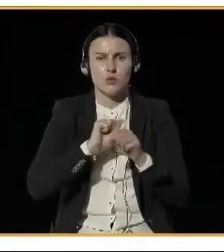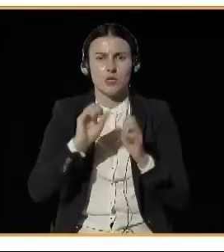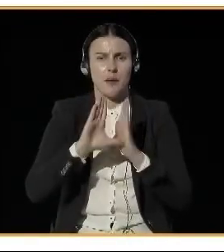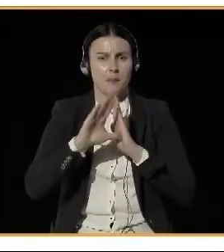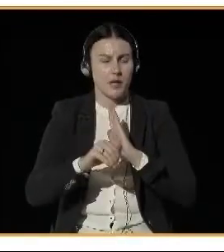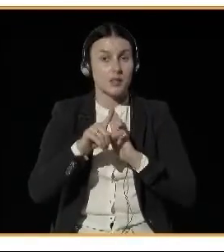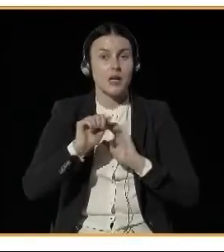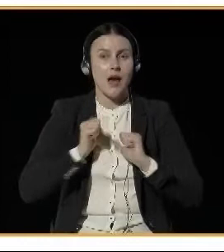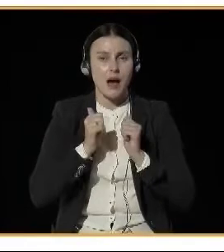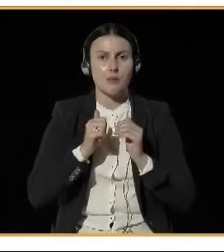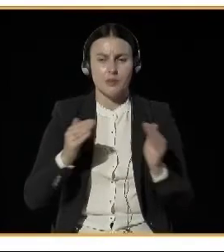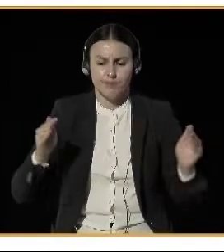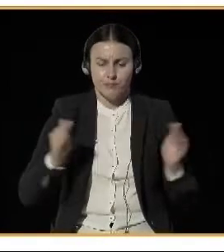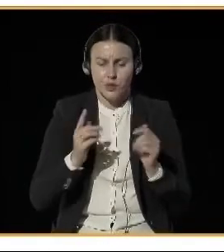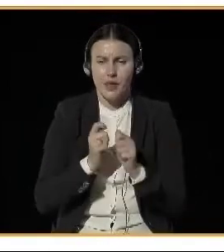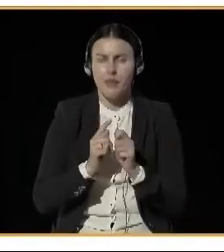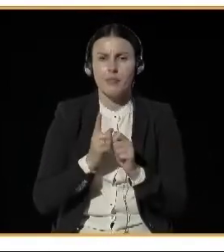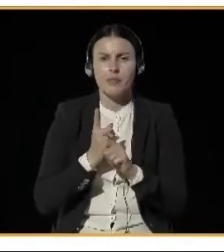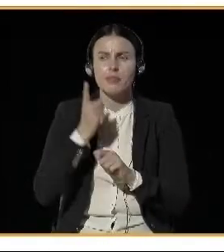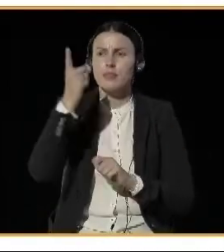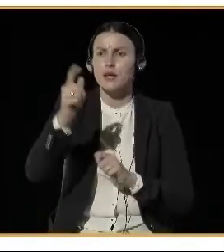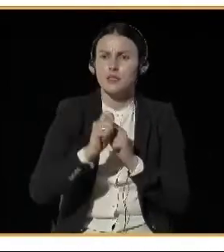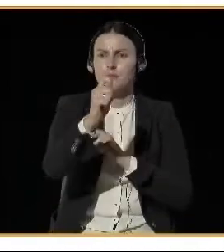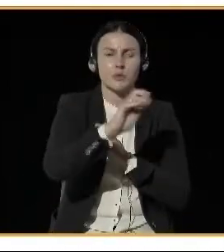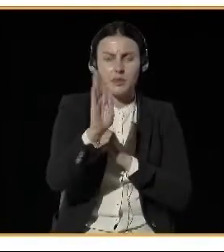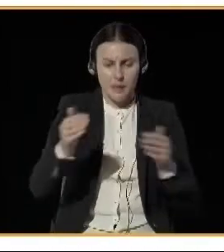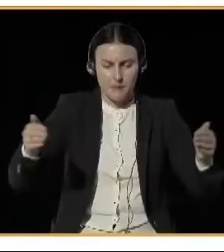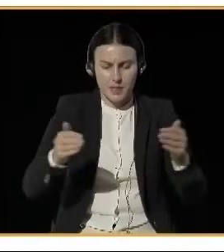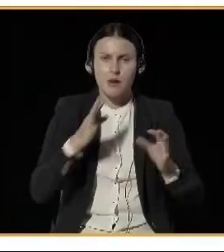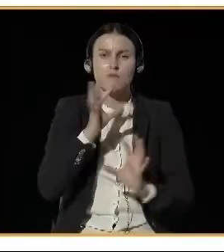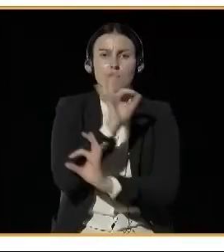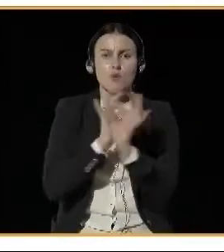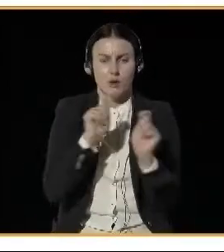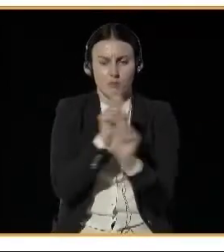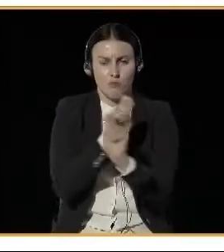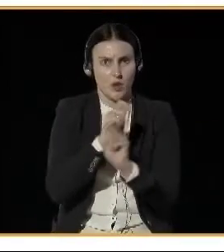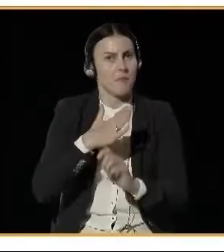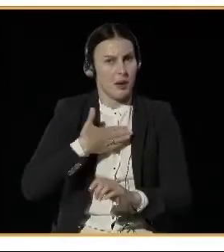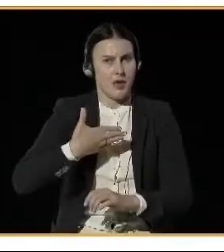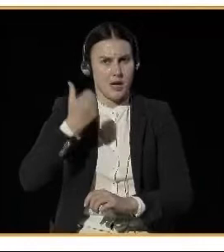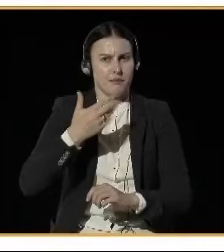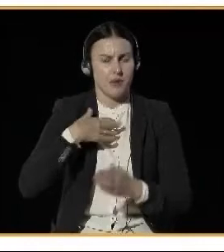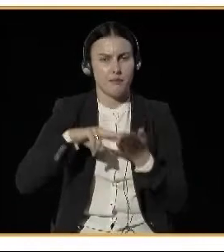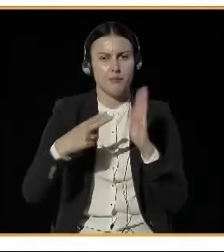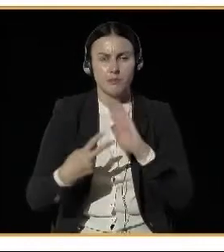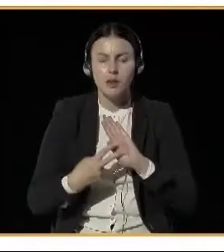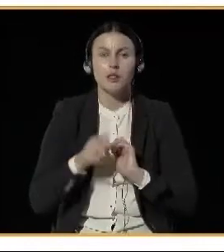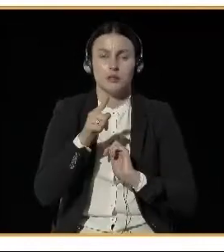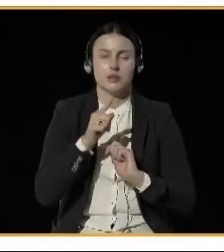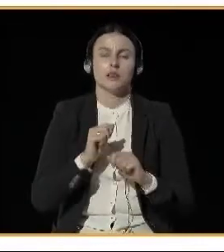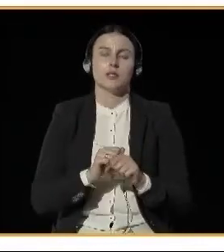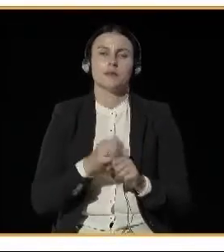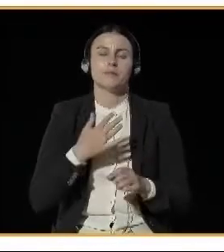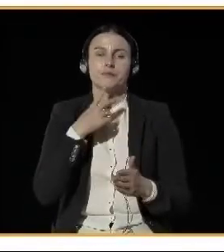the public transport system. And we have very ambitious plans for new and environmental friendly buses